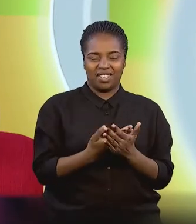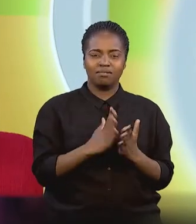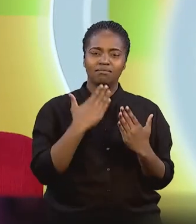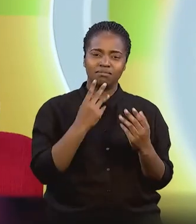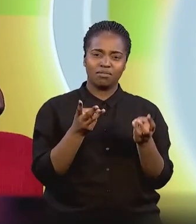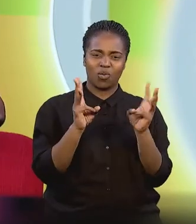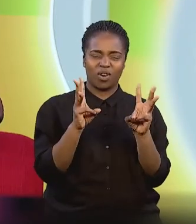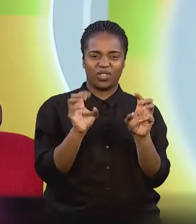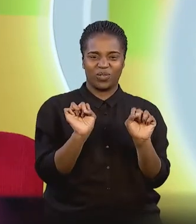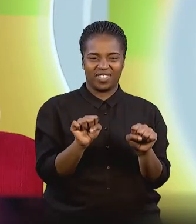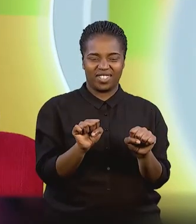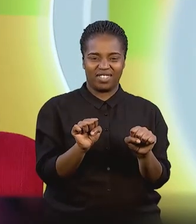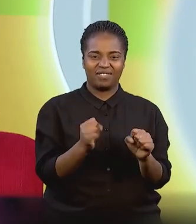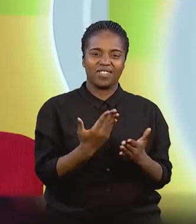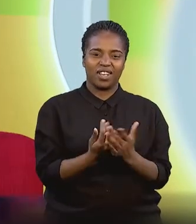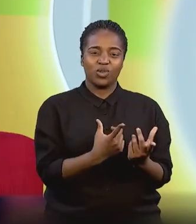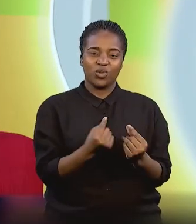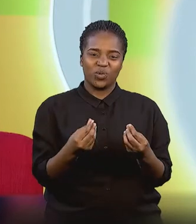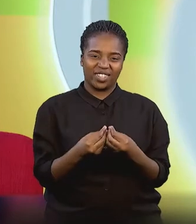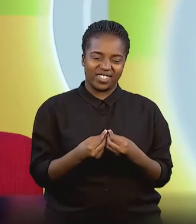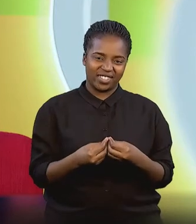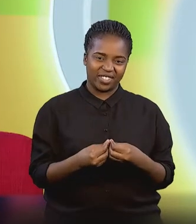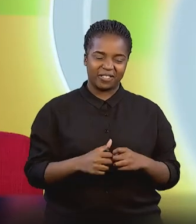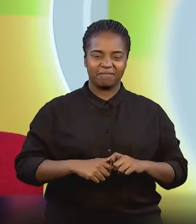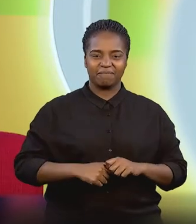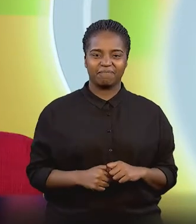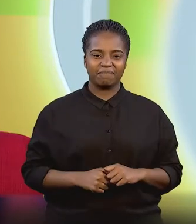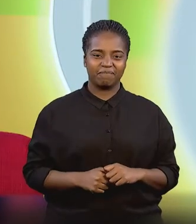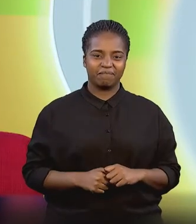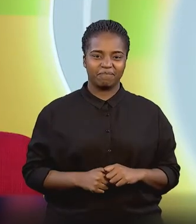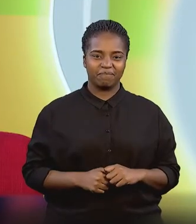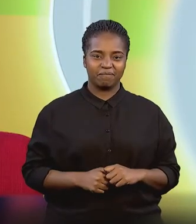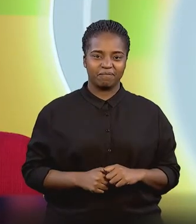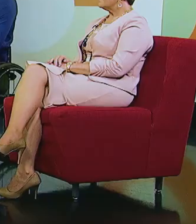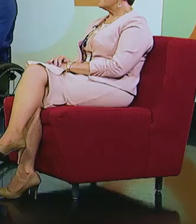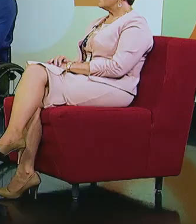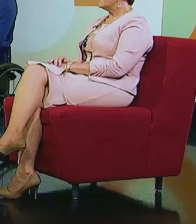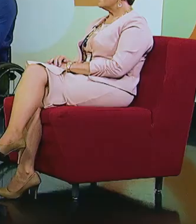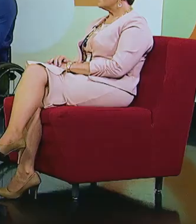And we talk ability.